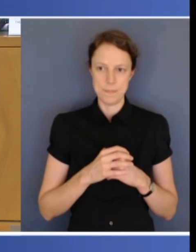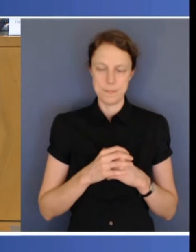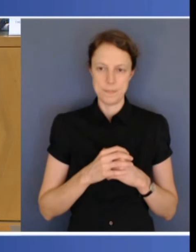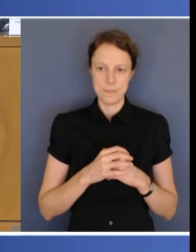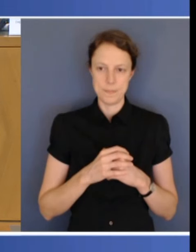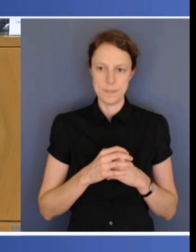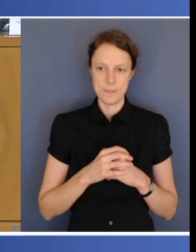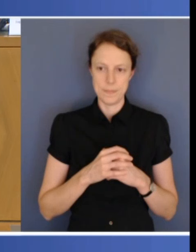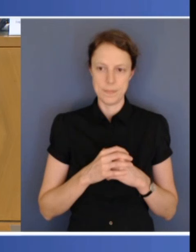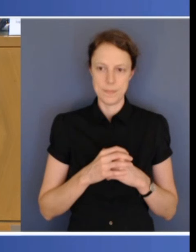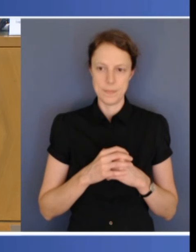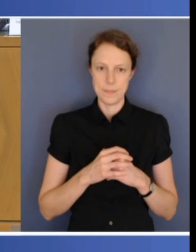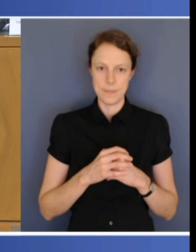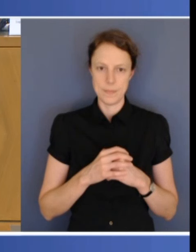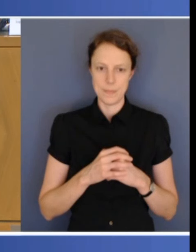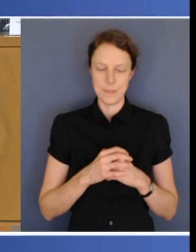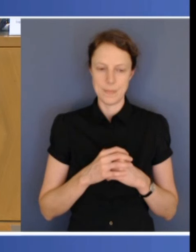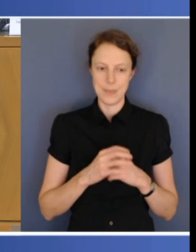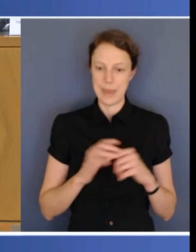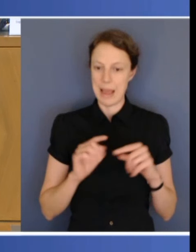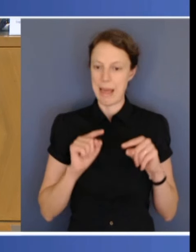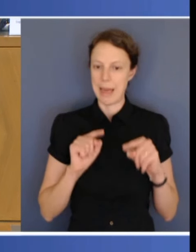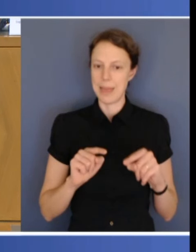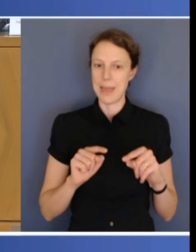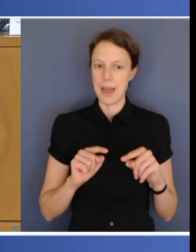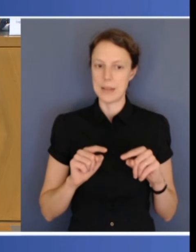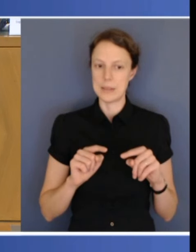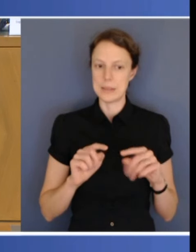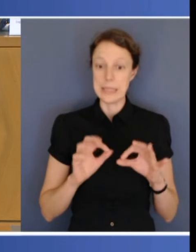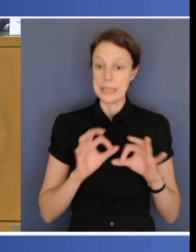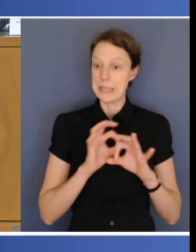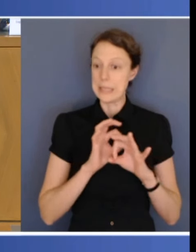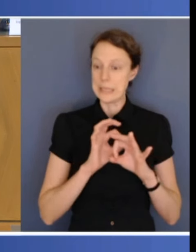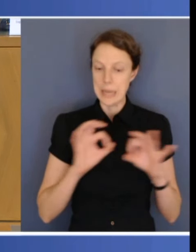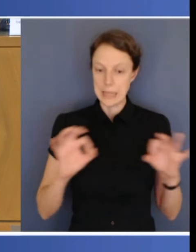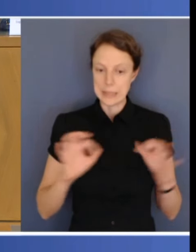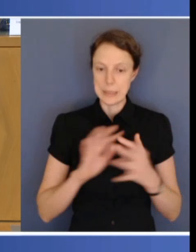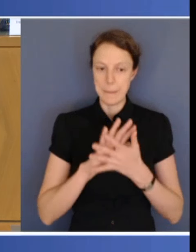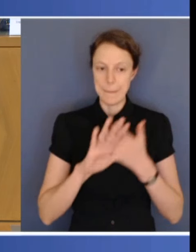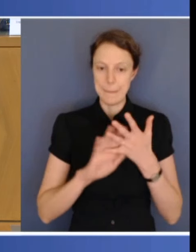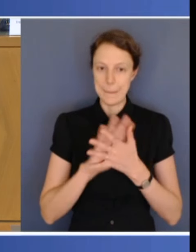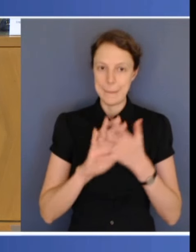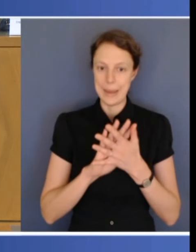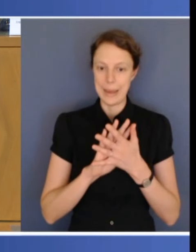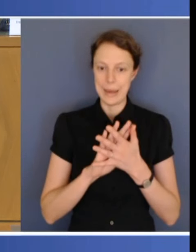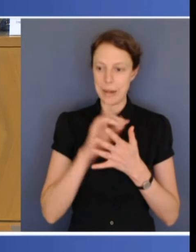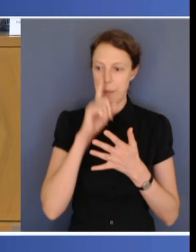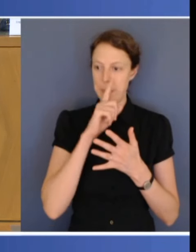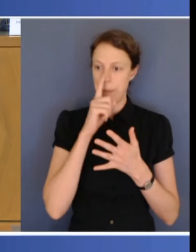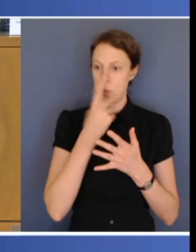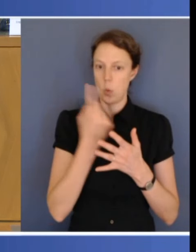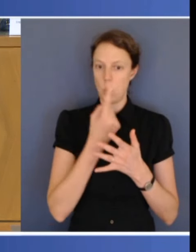mean, that does not mean, people who deserve and need to be on the NDIS.